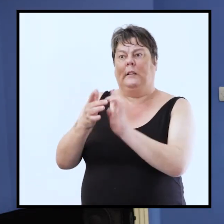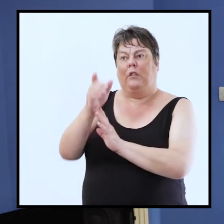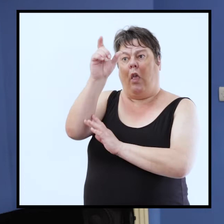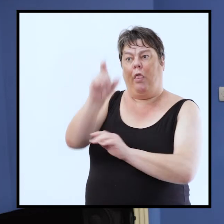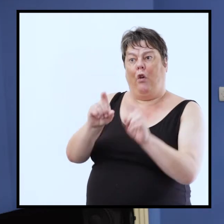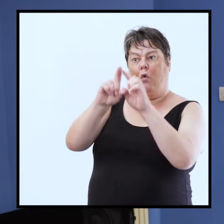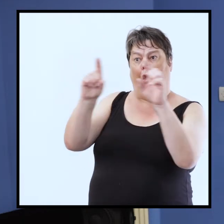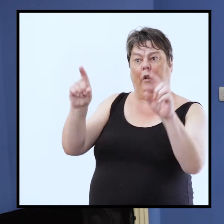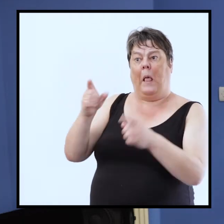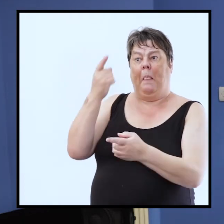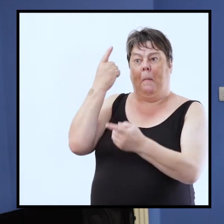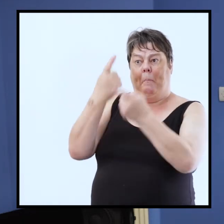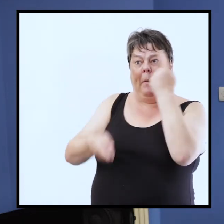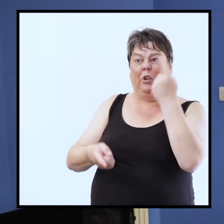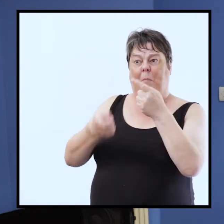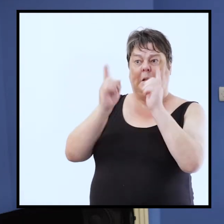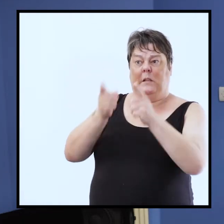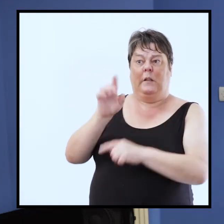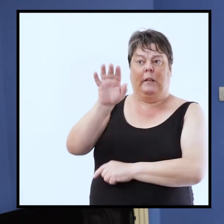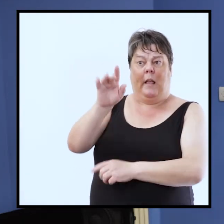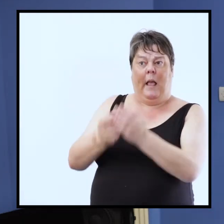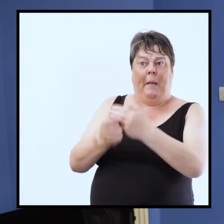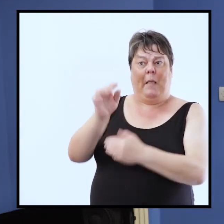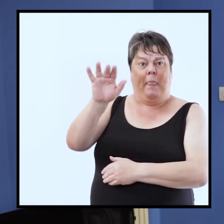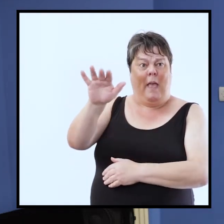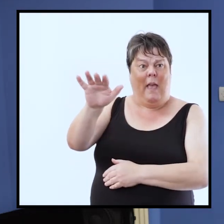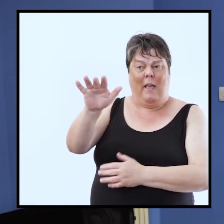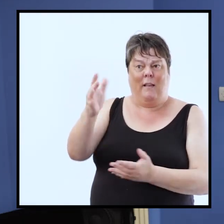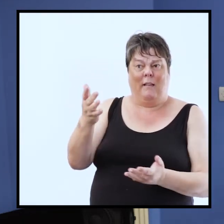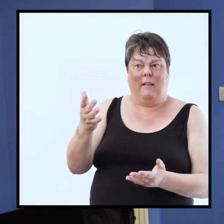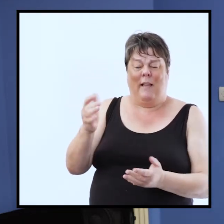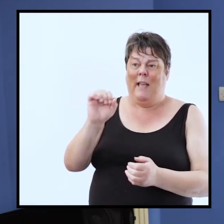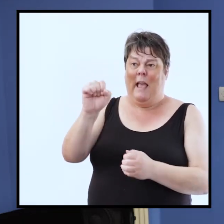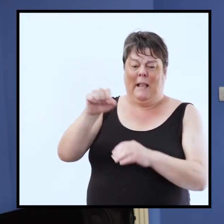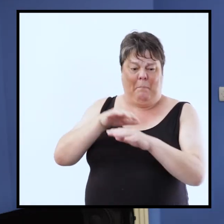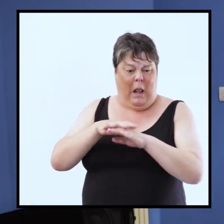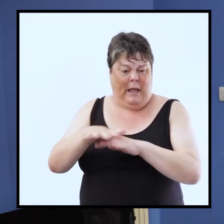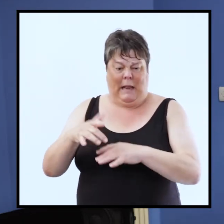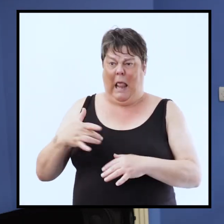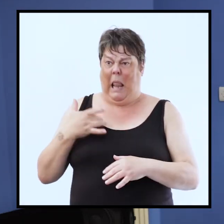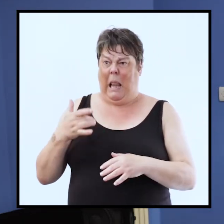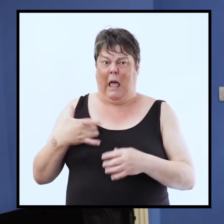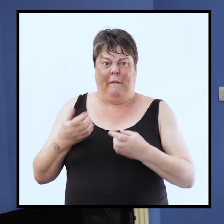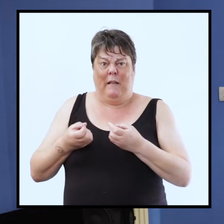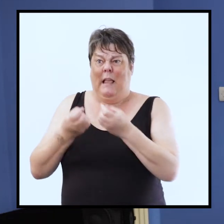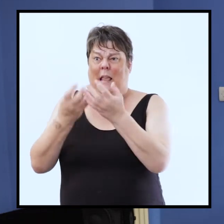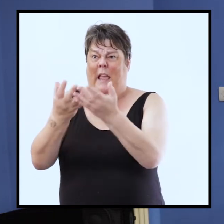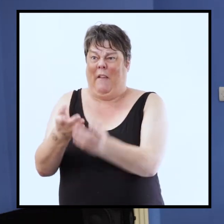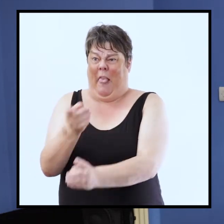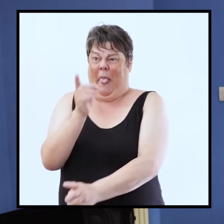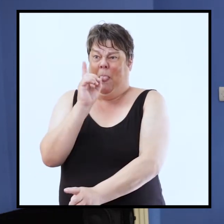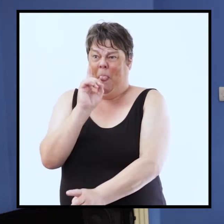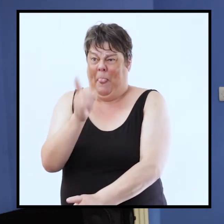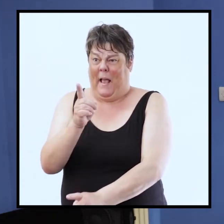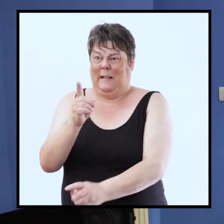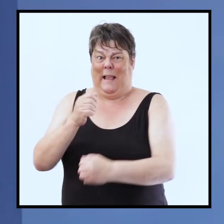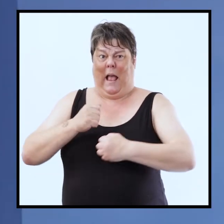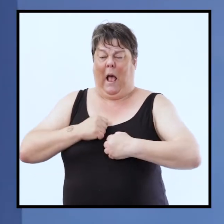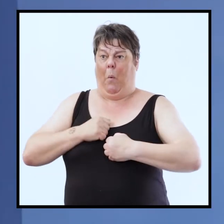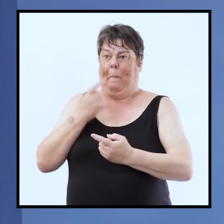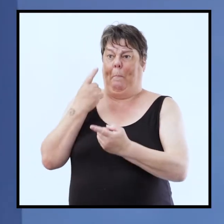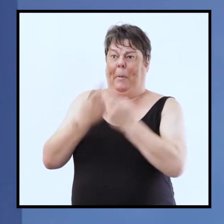jesus was crucified and and gave his blood and his life and i mean that is where the punishment has gone